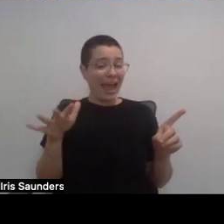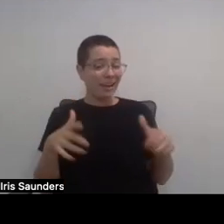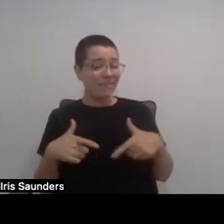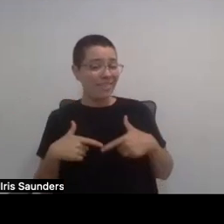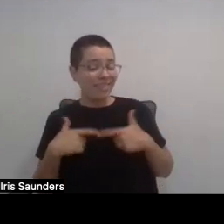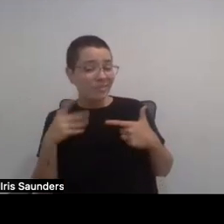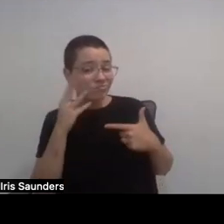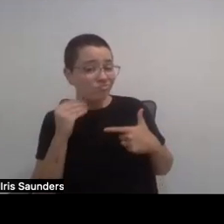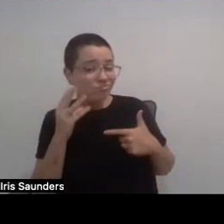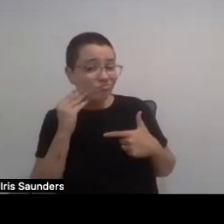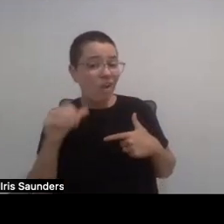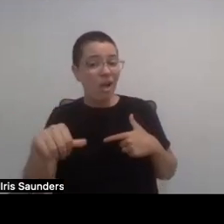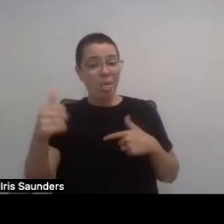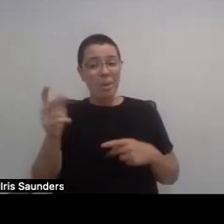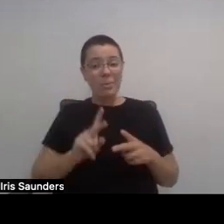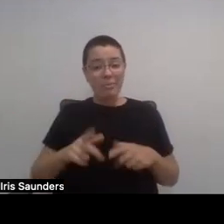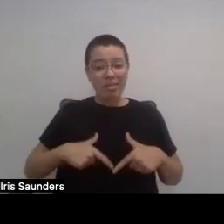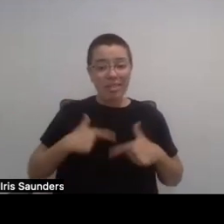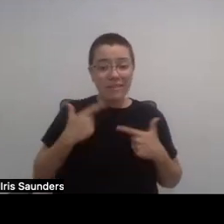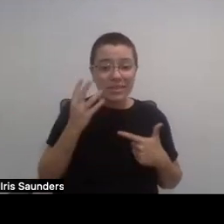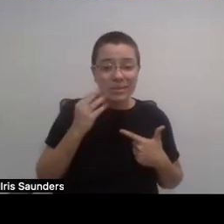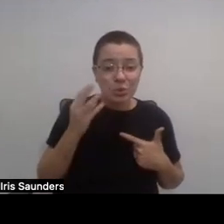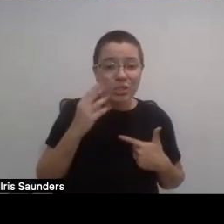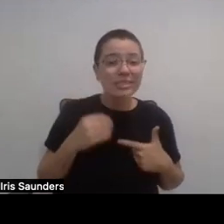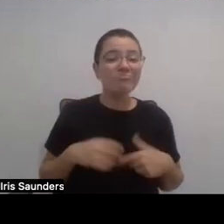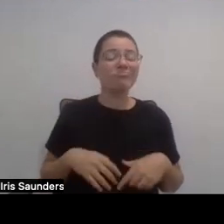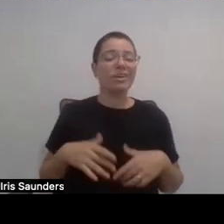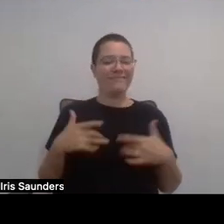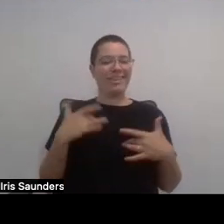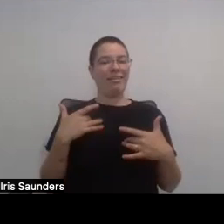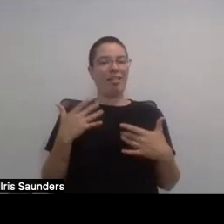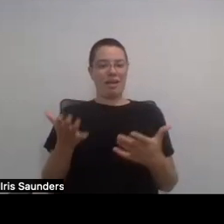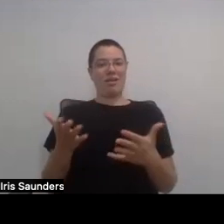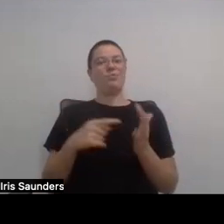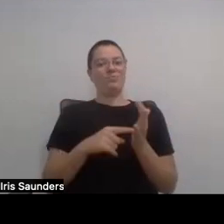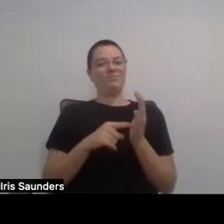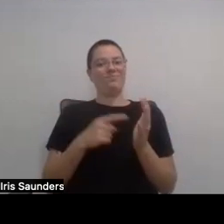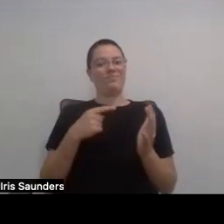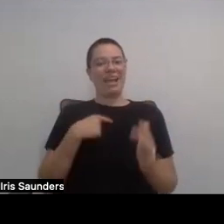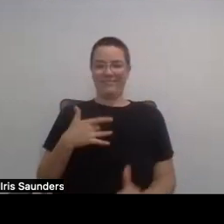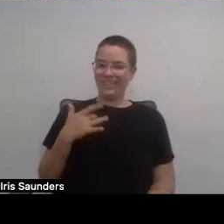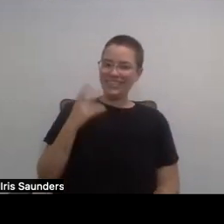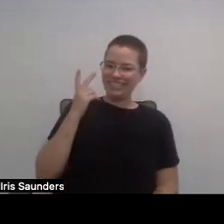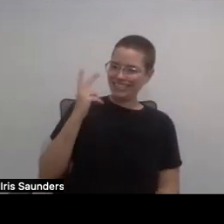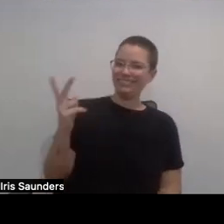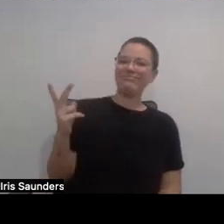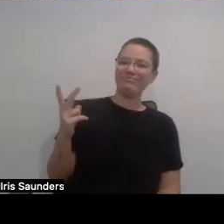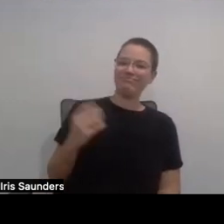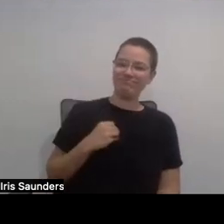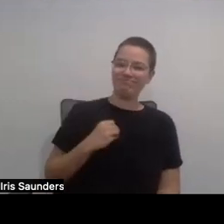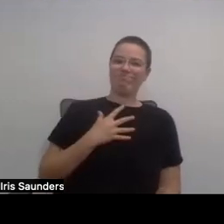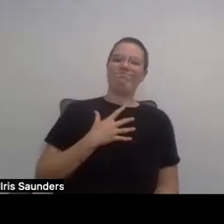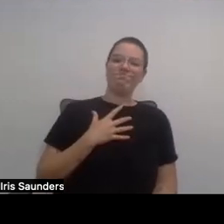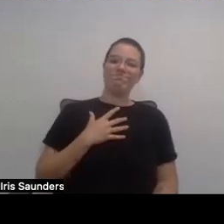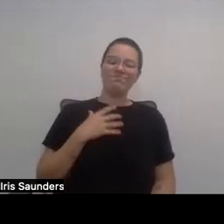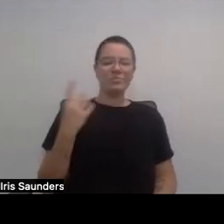live because they feel themselves, they feel seen. And that is the most beautiful thing. When someone feels seen by your work,